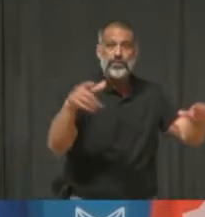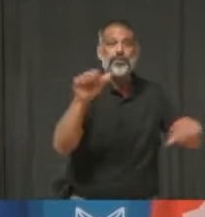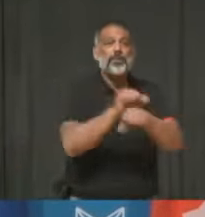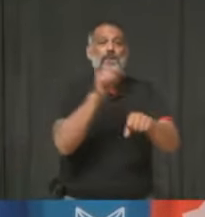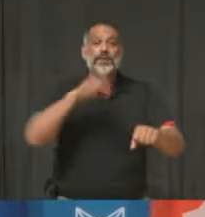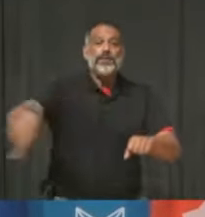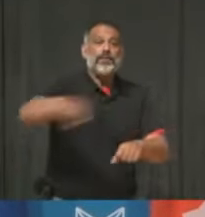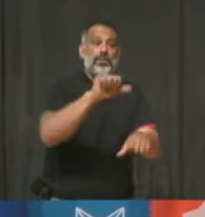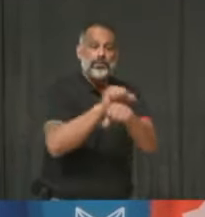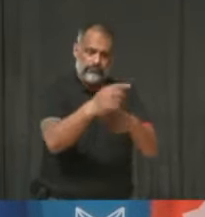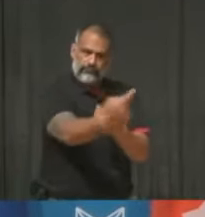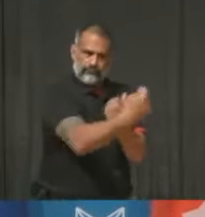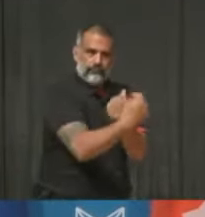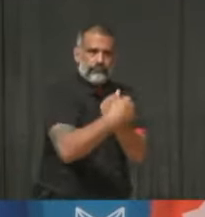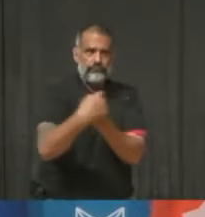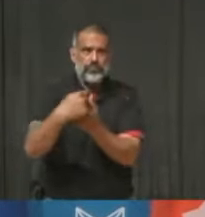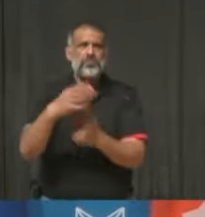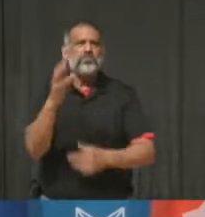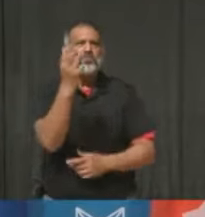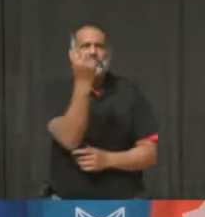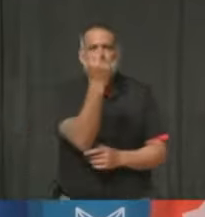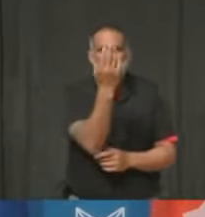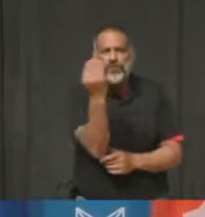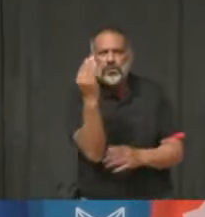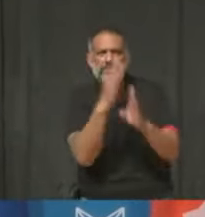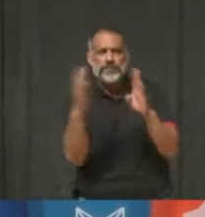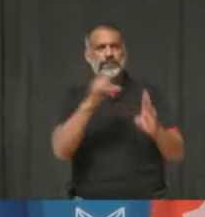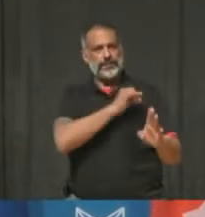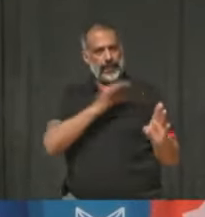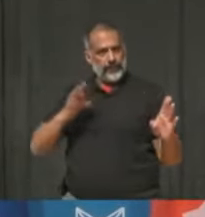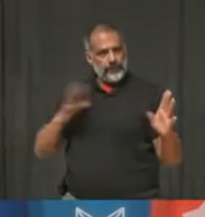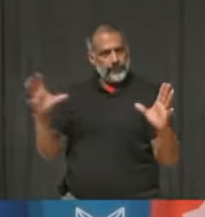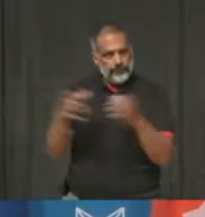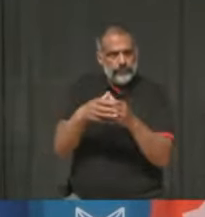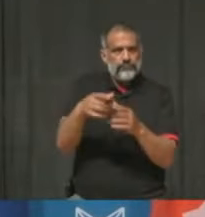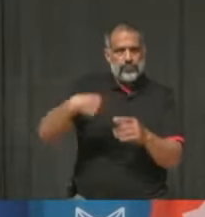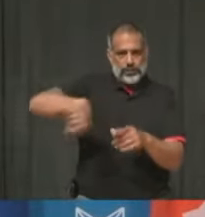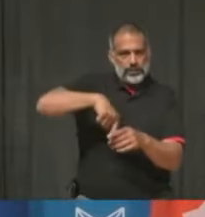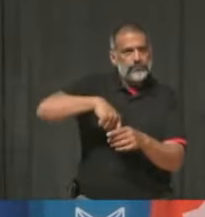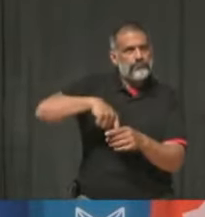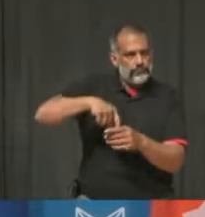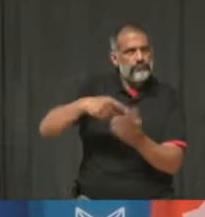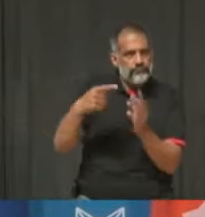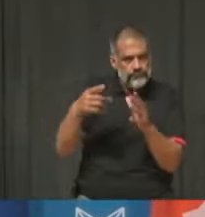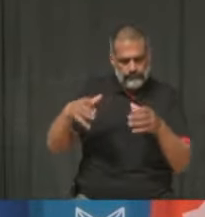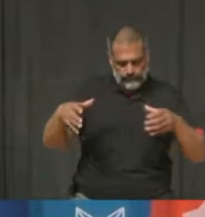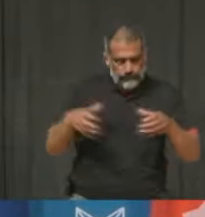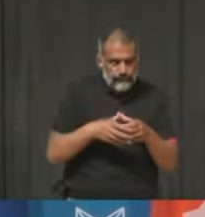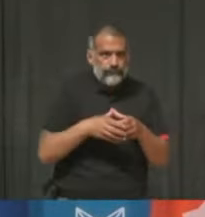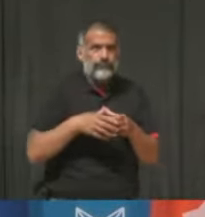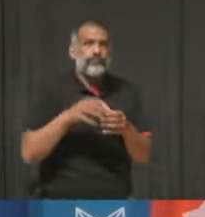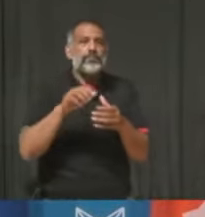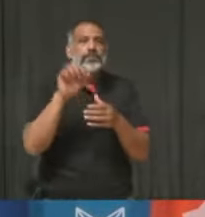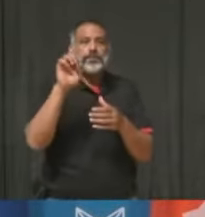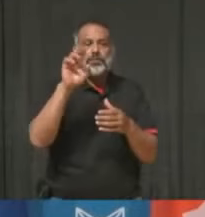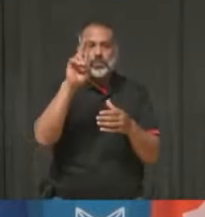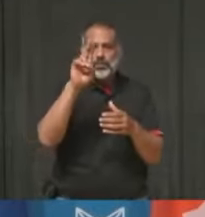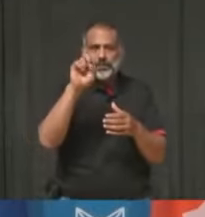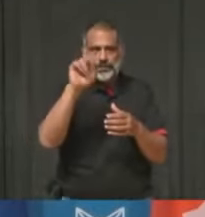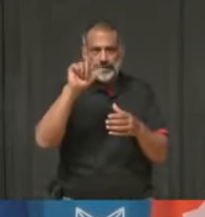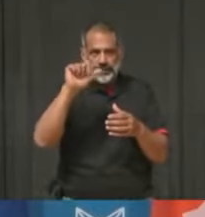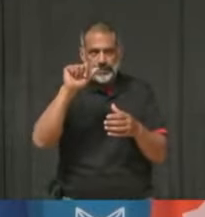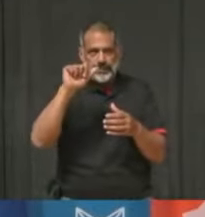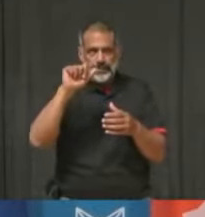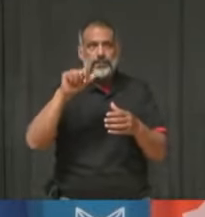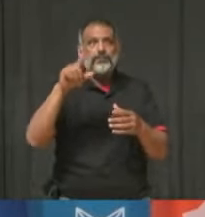12 and 14 employees would provide feedback through Uzma to the leadership team and result in recommendations that